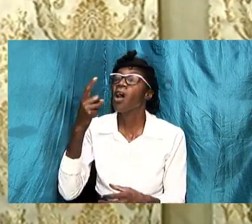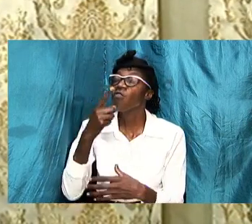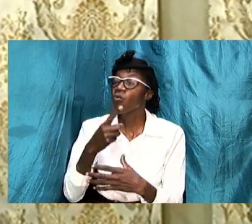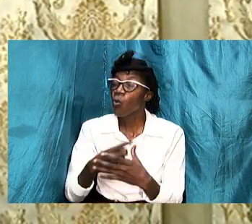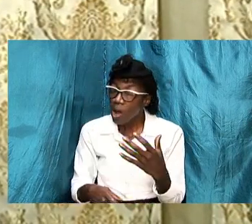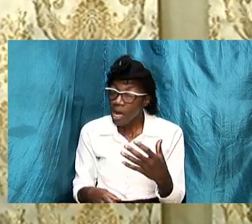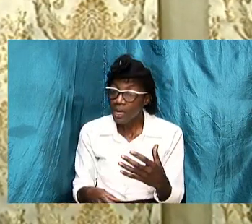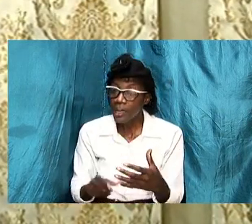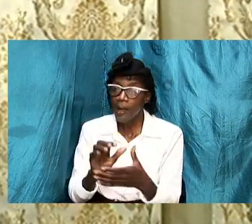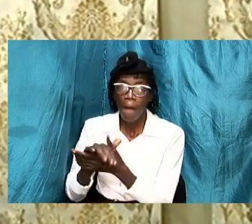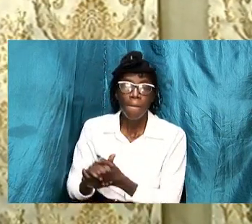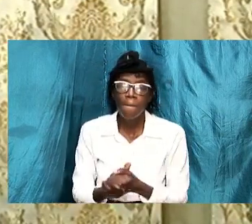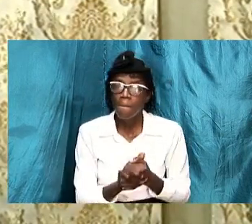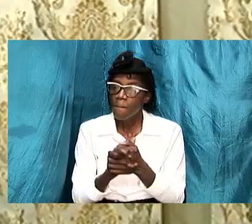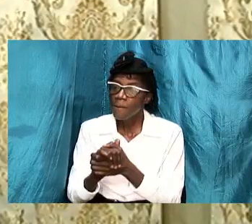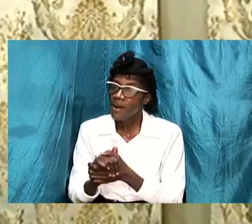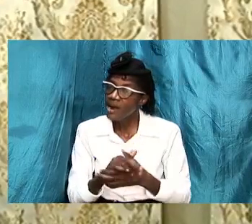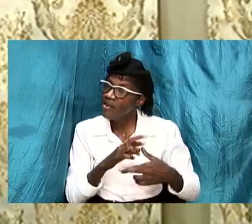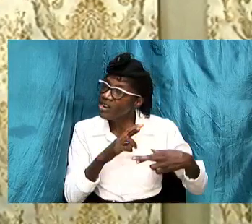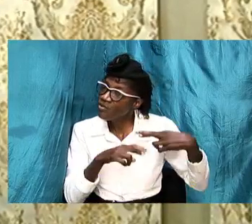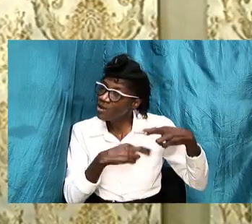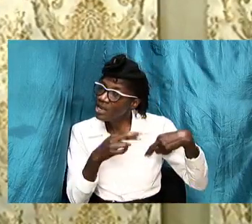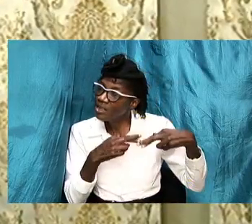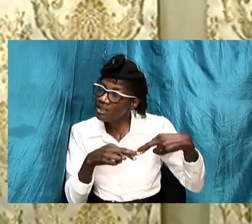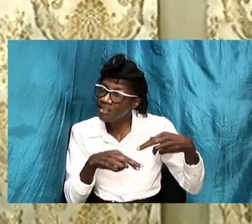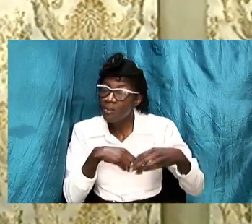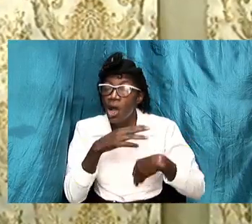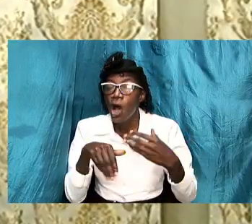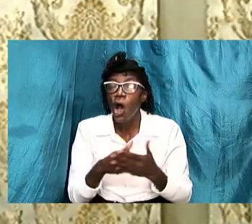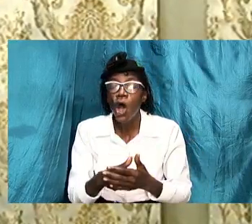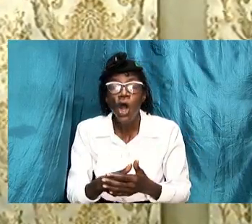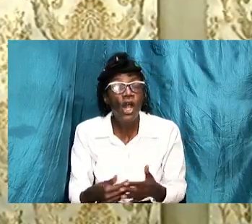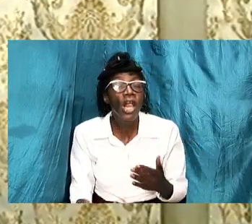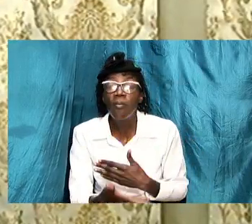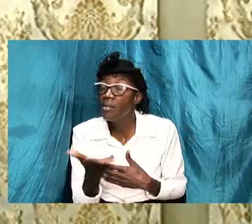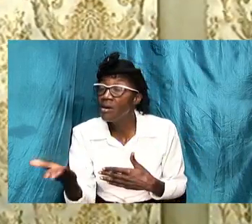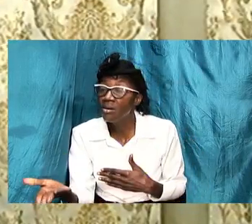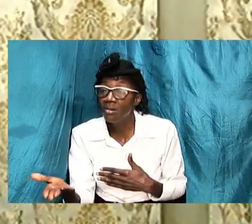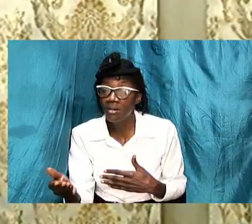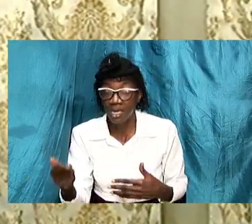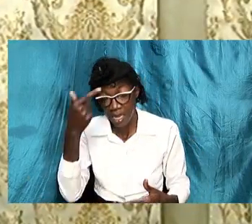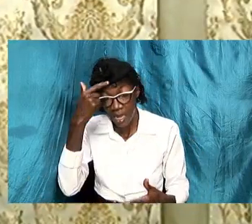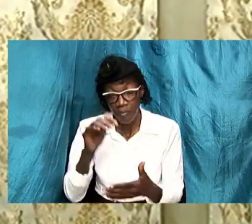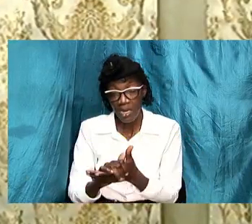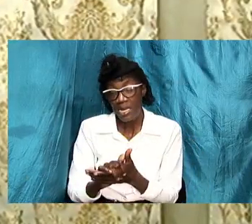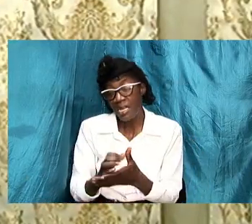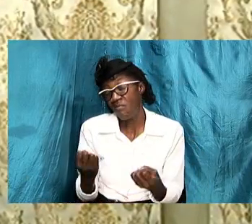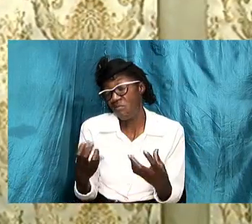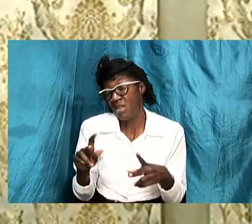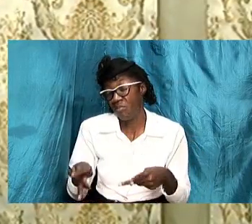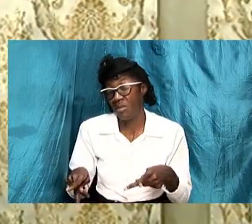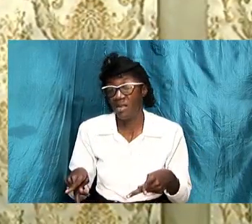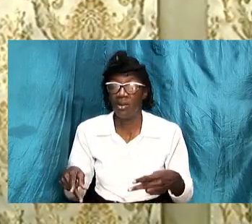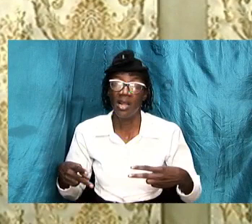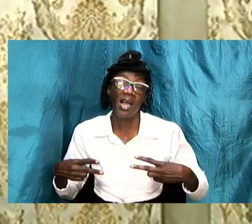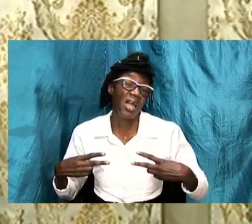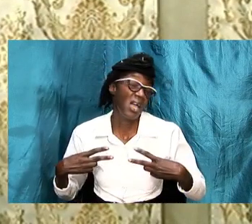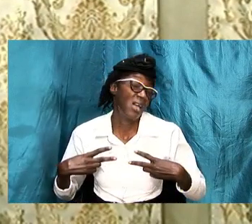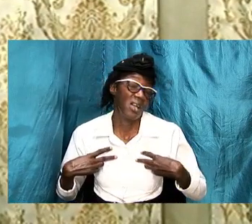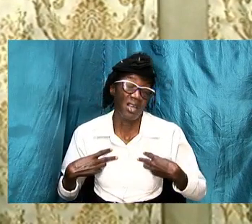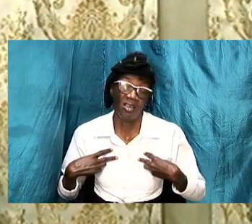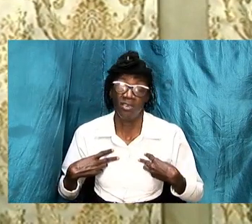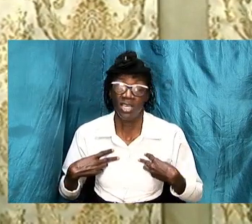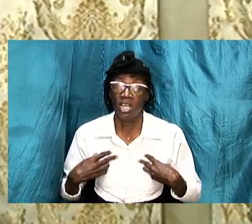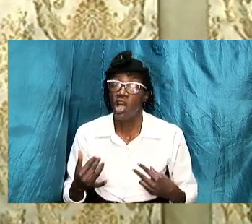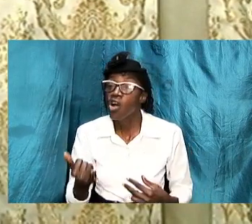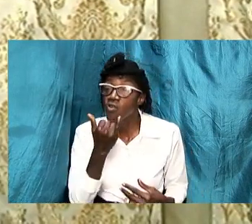relationships are all about i believe that many of us might have had it wrongly